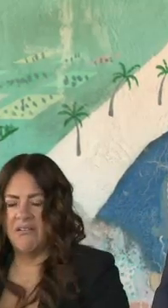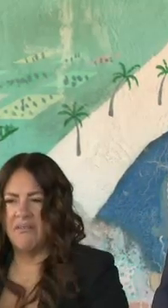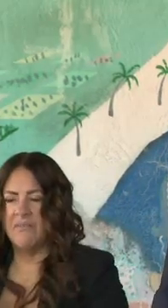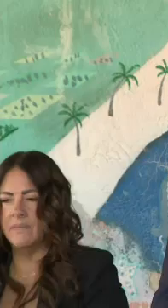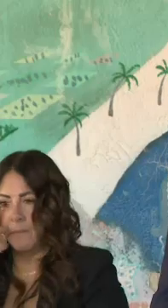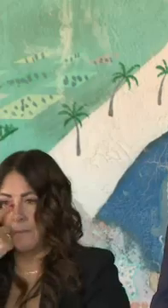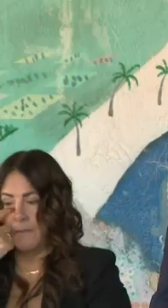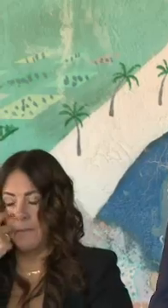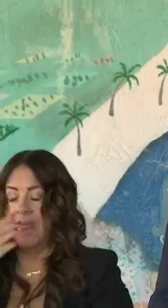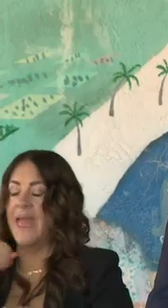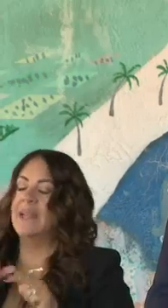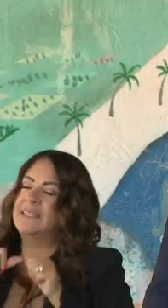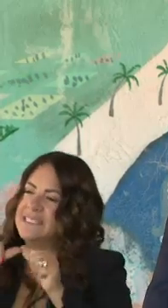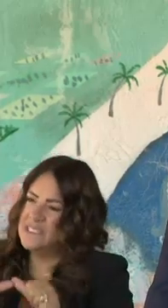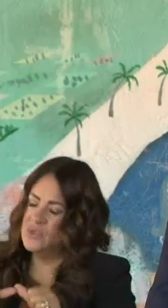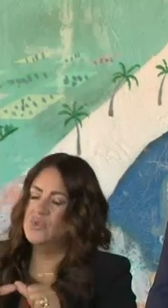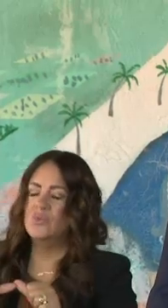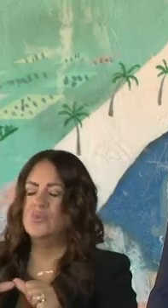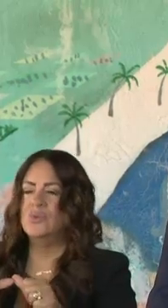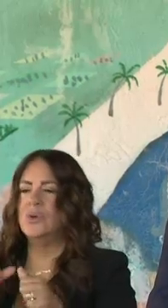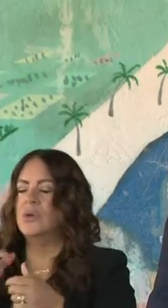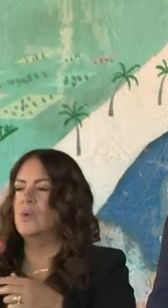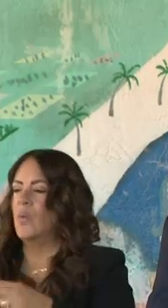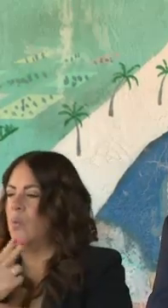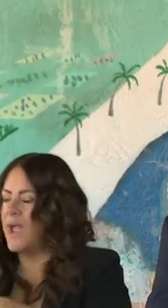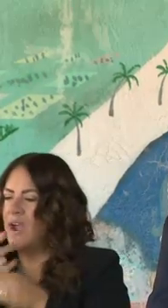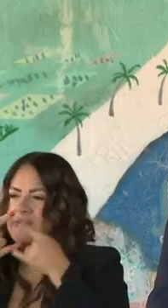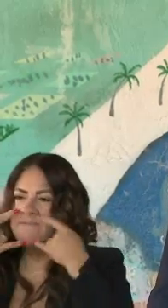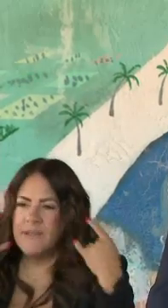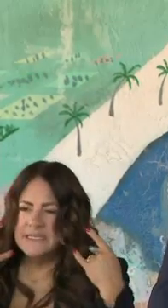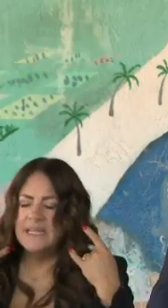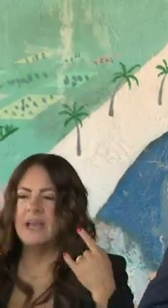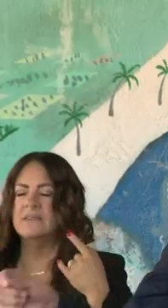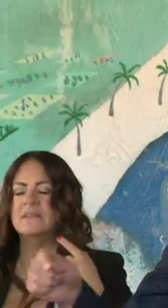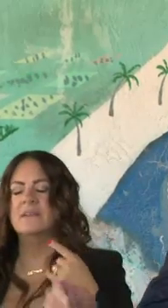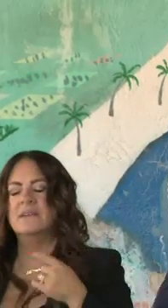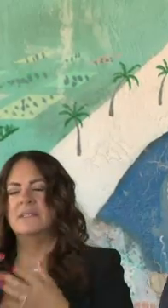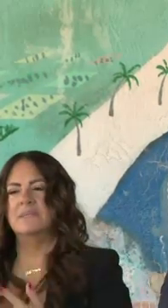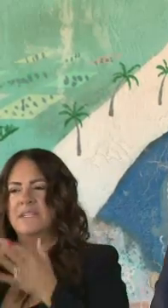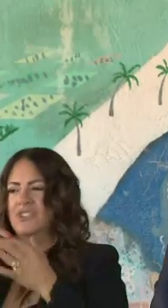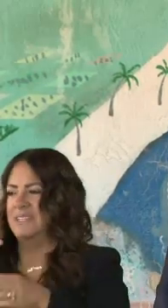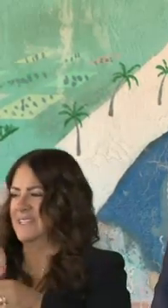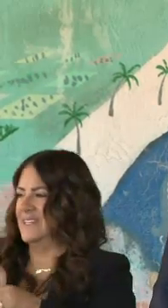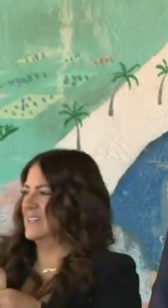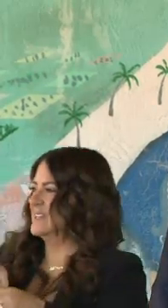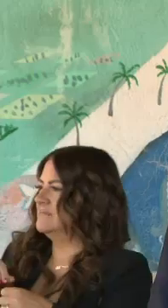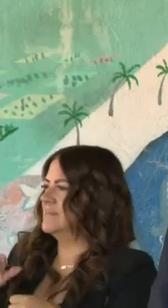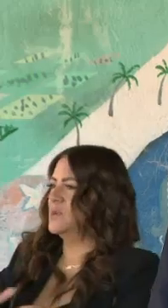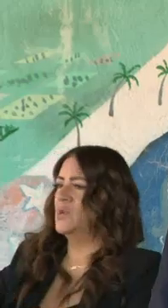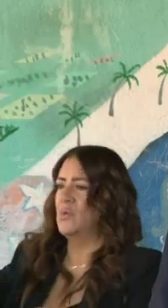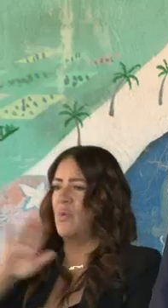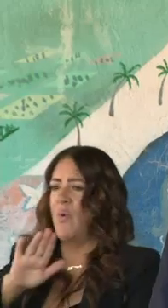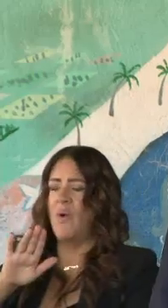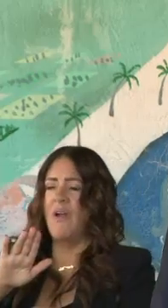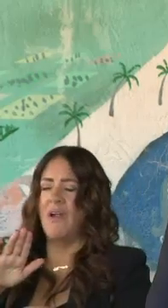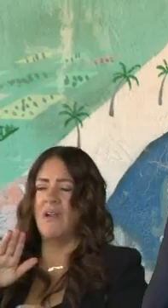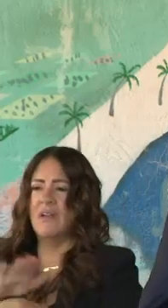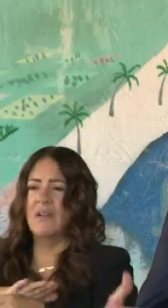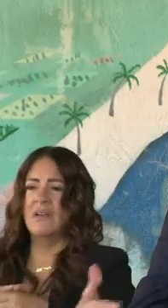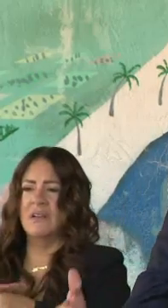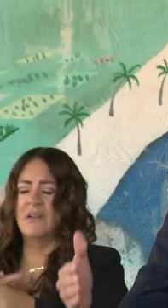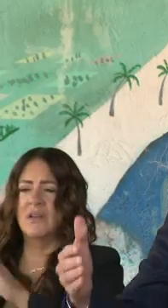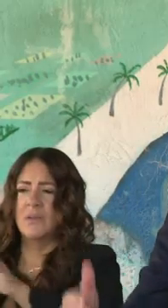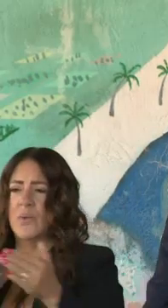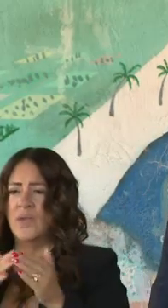and continue to do what we can to encourage people to wear face coverings, particularly in settings indoors. And so that will be